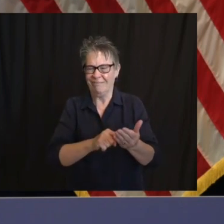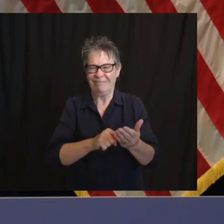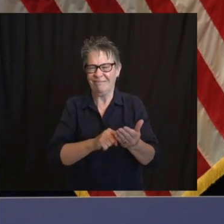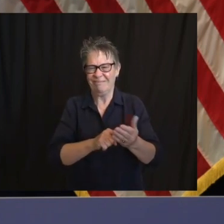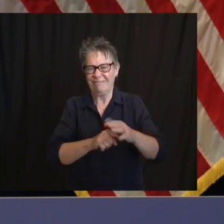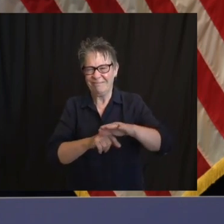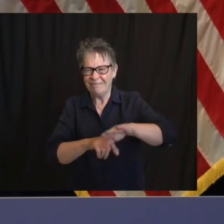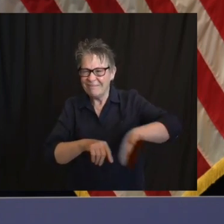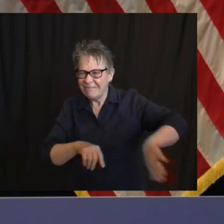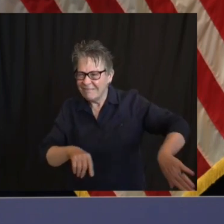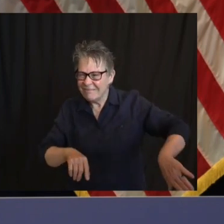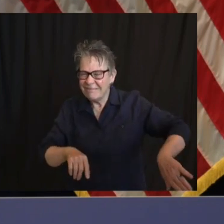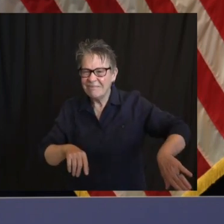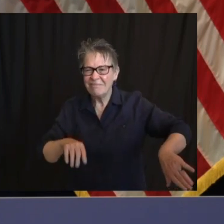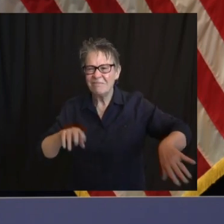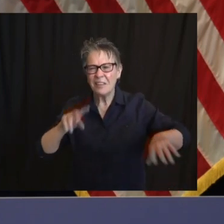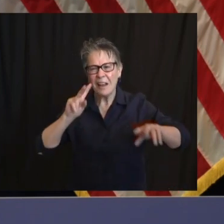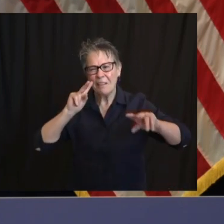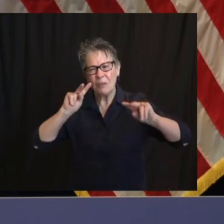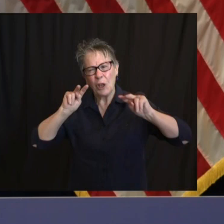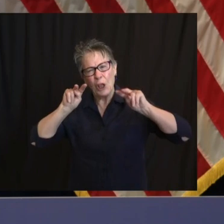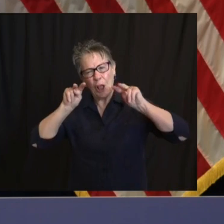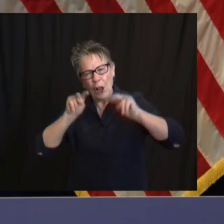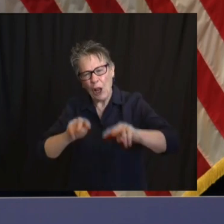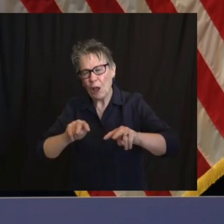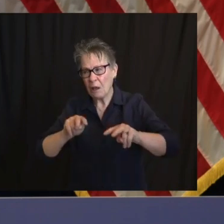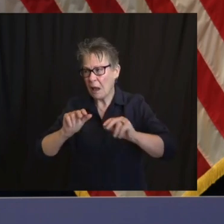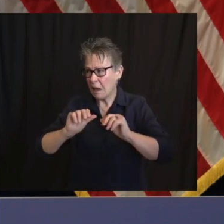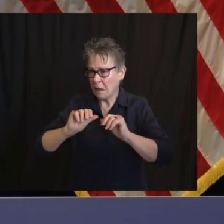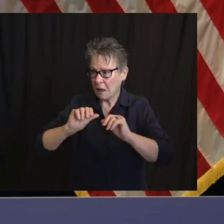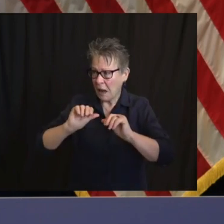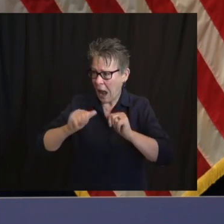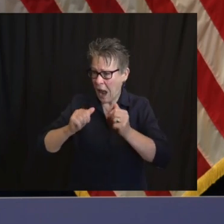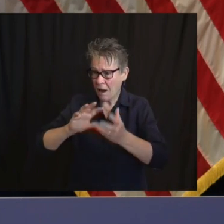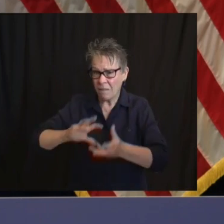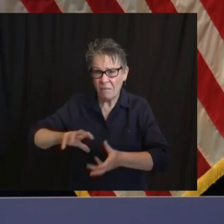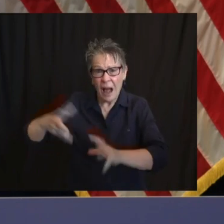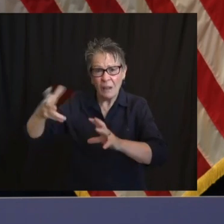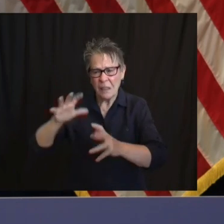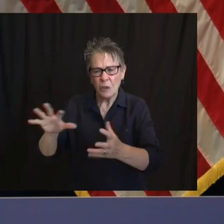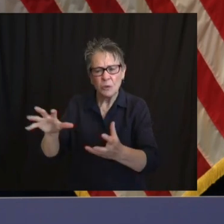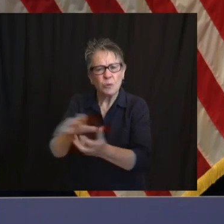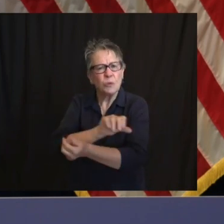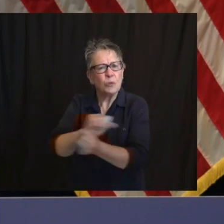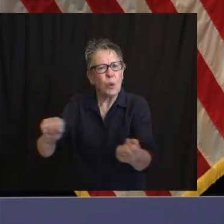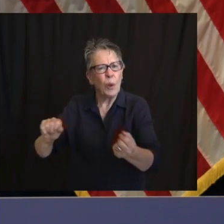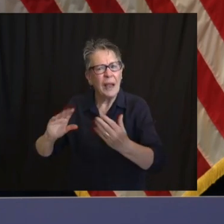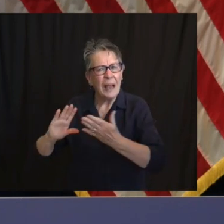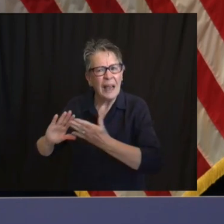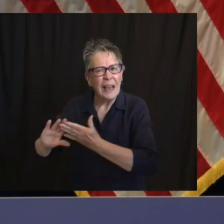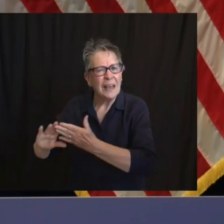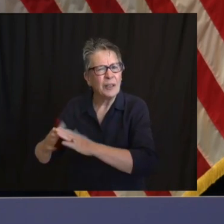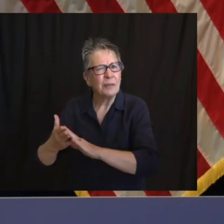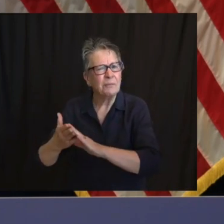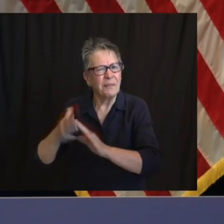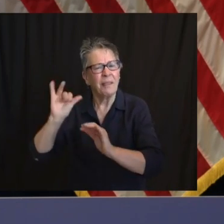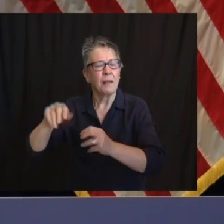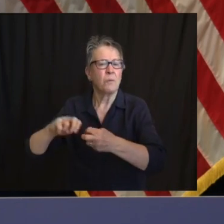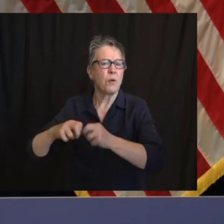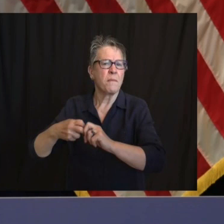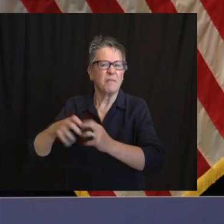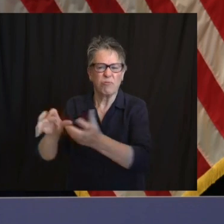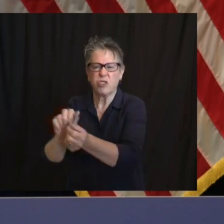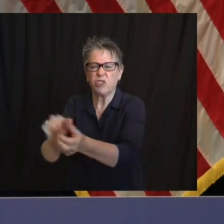bigger sense. Whether or not there's more of it, we hope there isn't. And Pat, the Attorney General, and others have spent